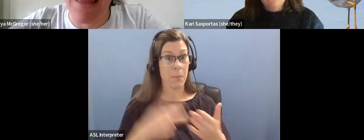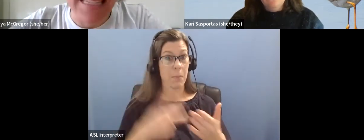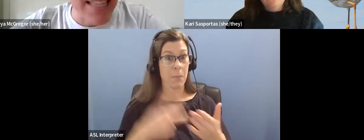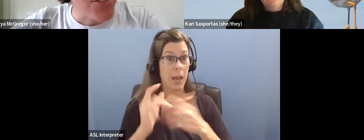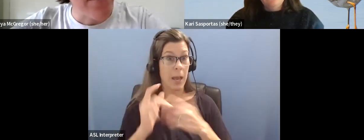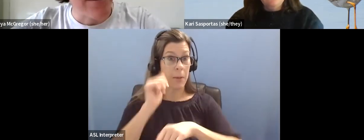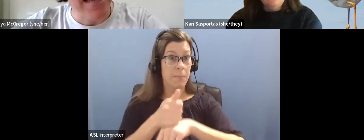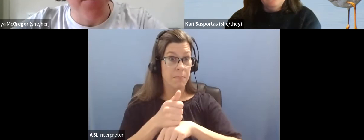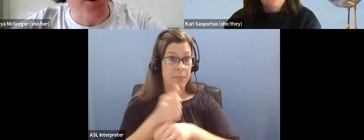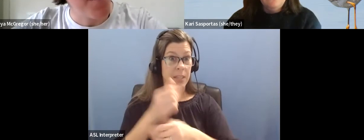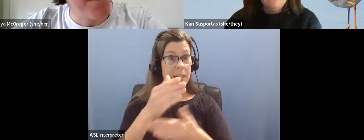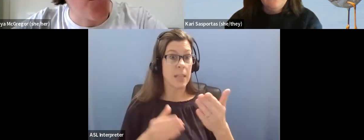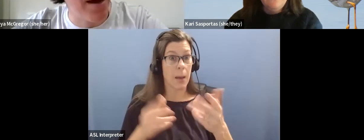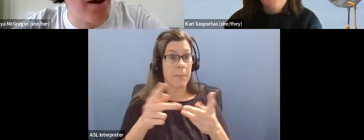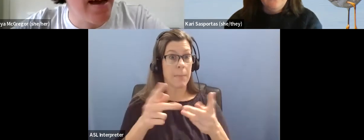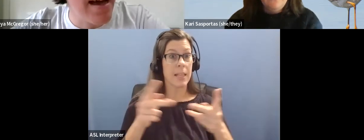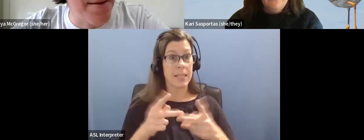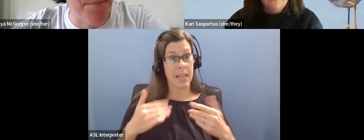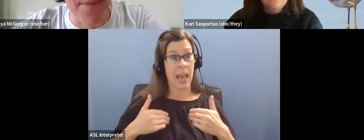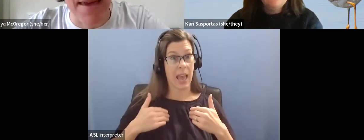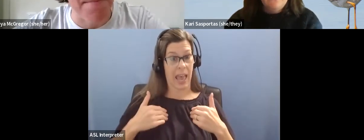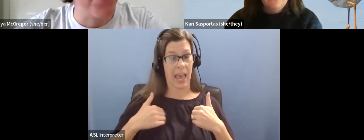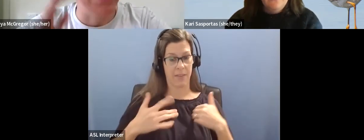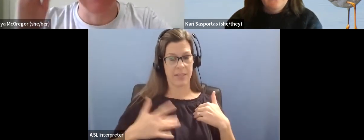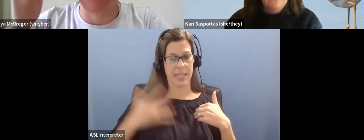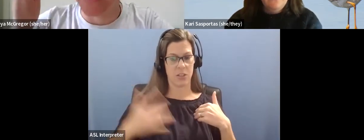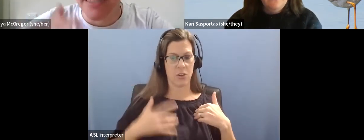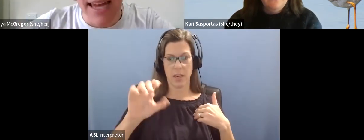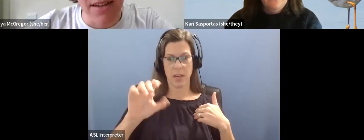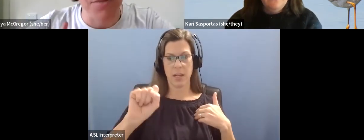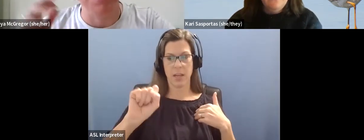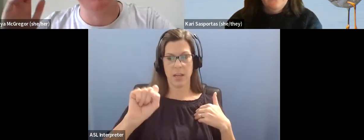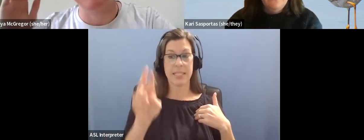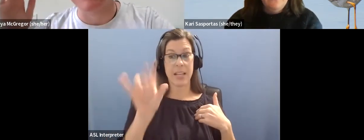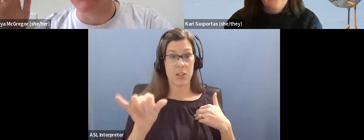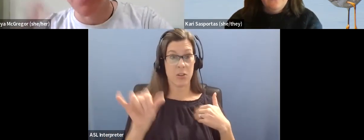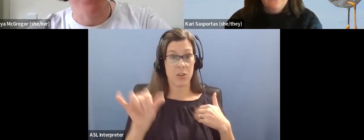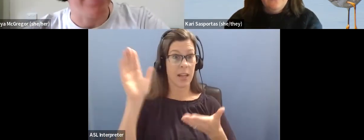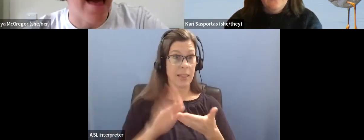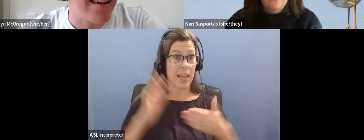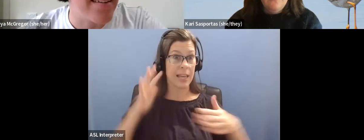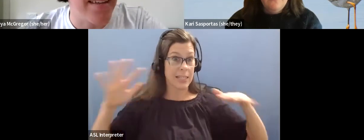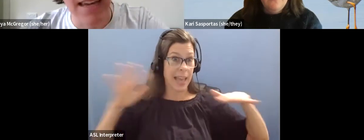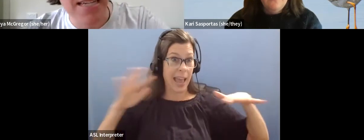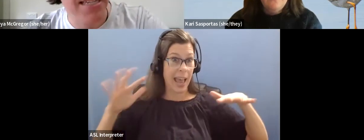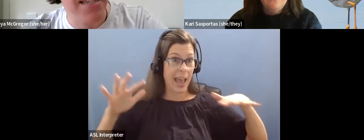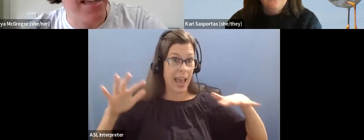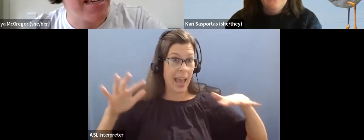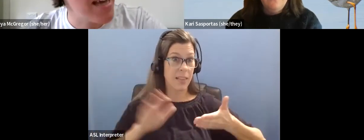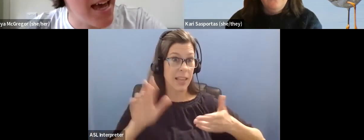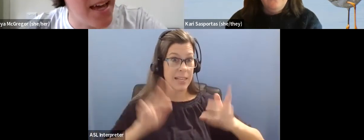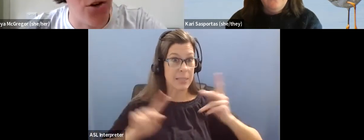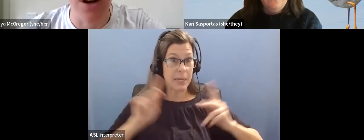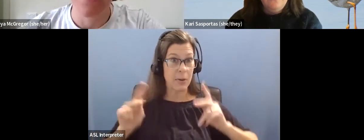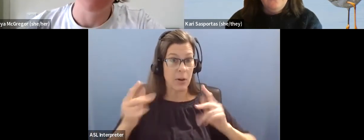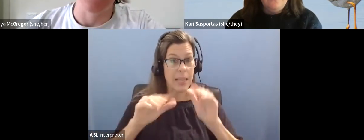have like sensory friendly programming where, um, maybe there's less sound, maybe there's less people allowed into the nature center